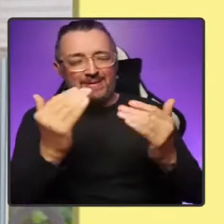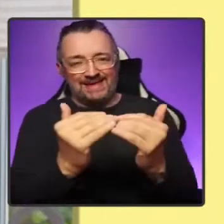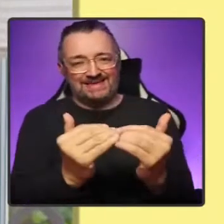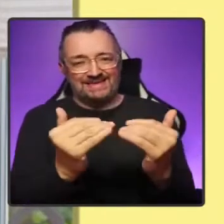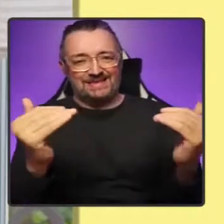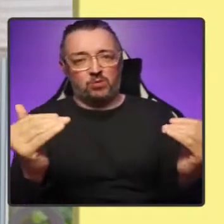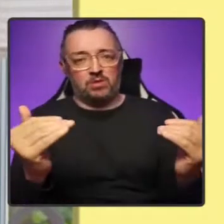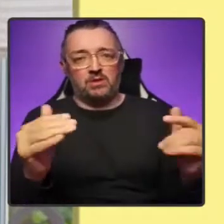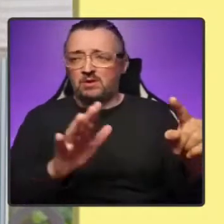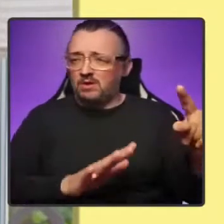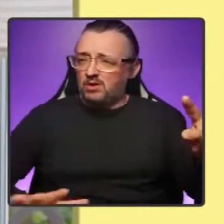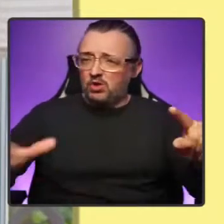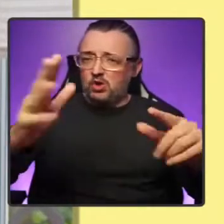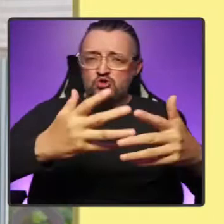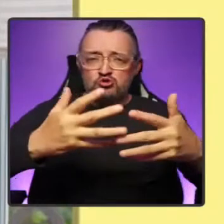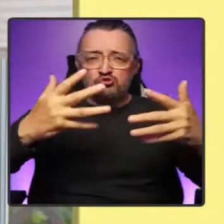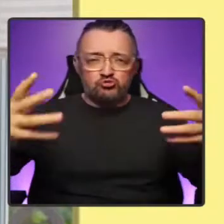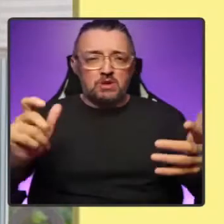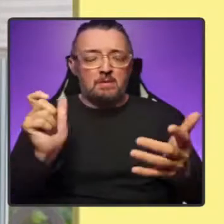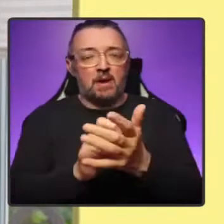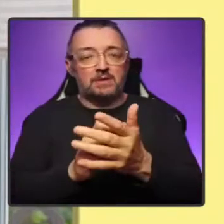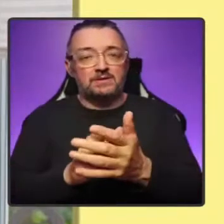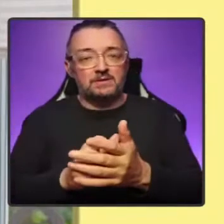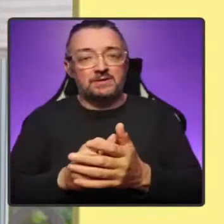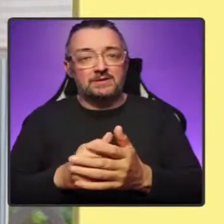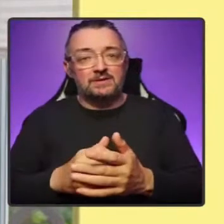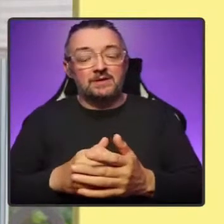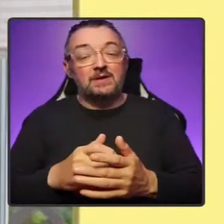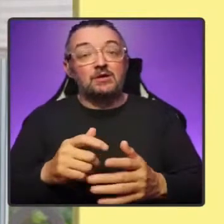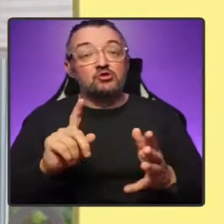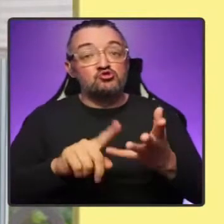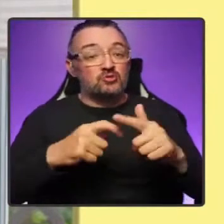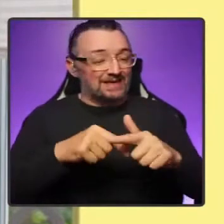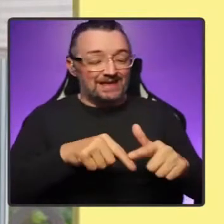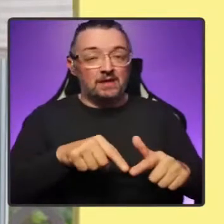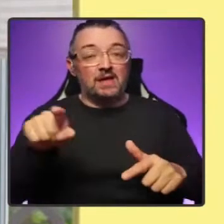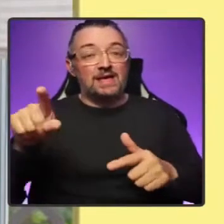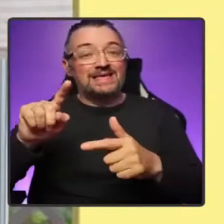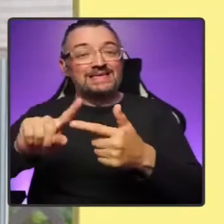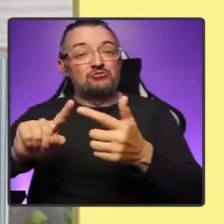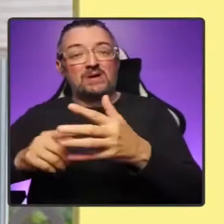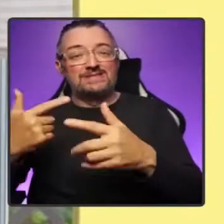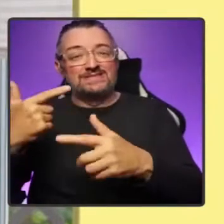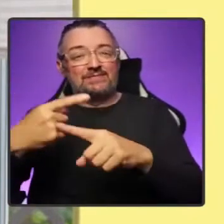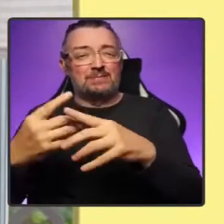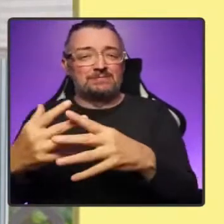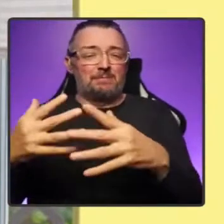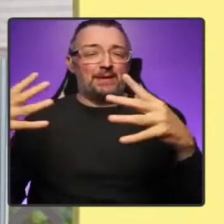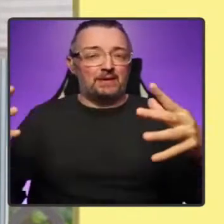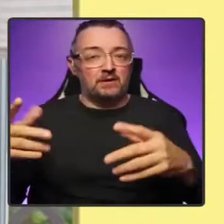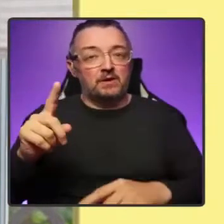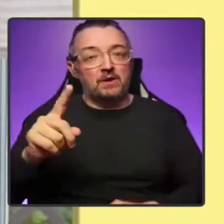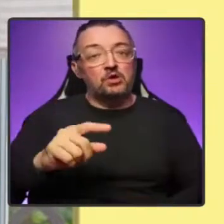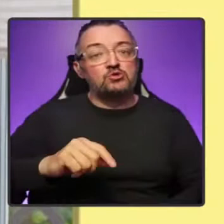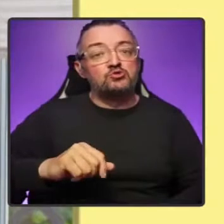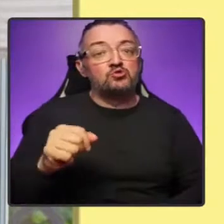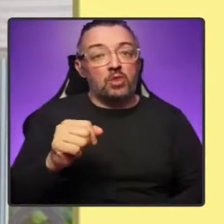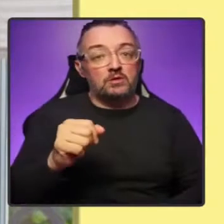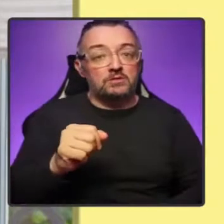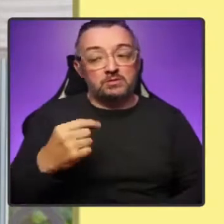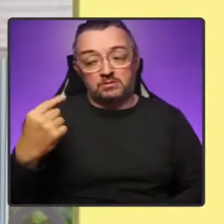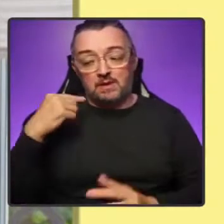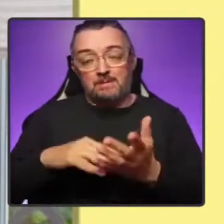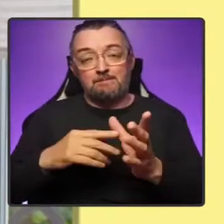seven times the size of the UK. In May, people in Scotland elected a new Scottish